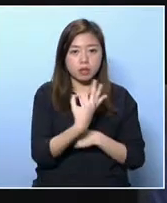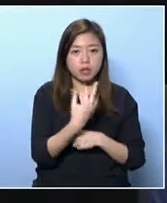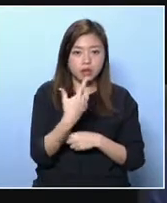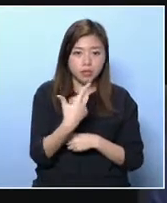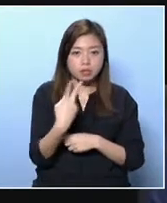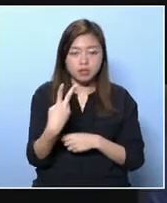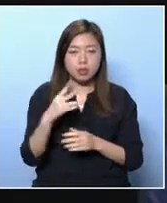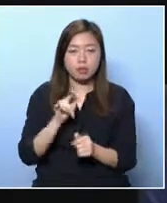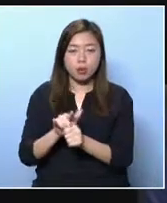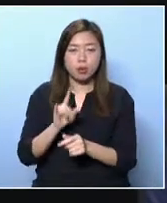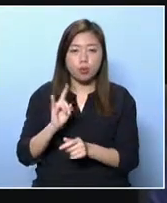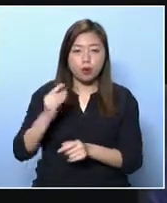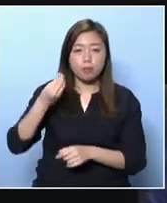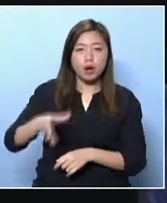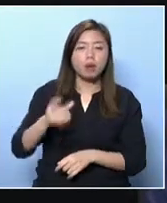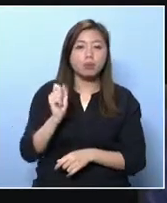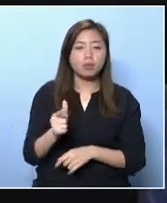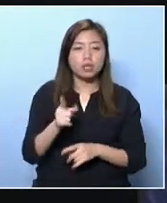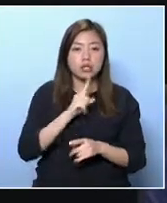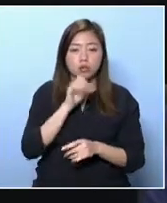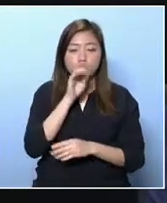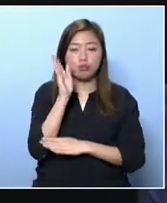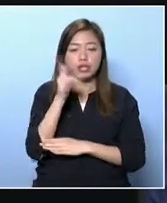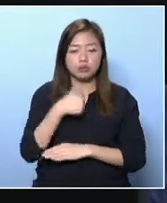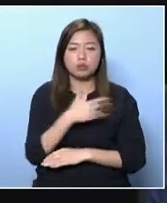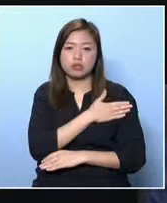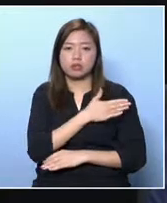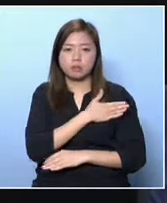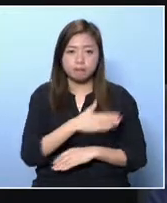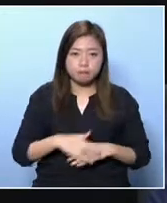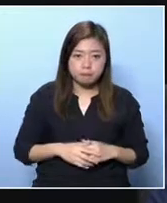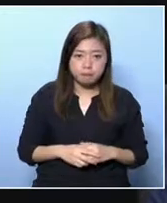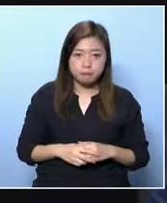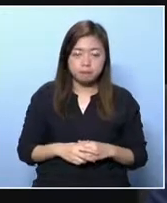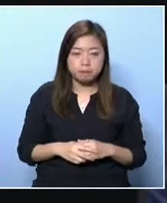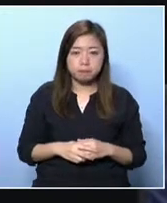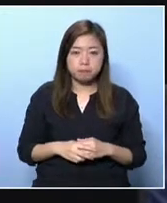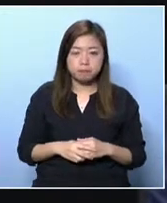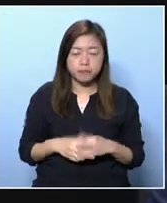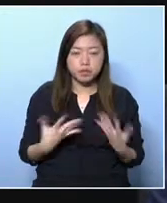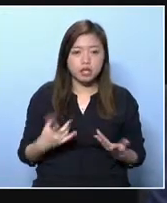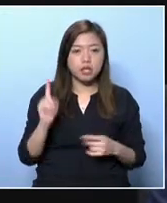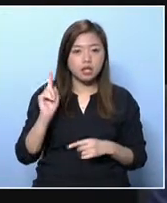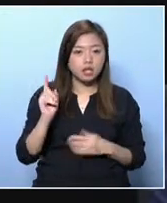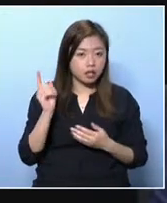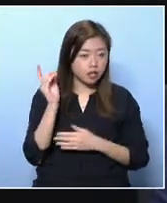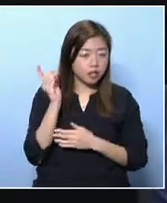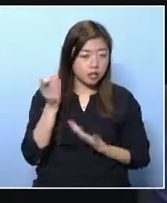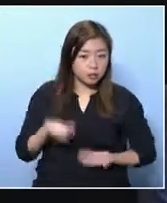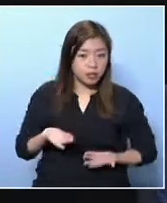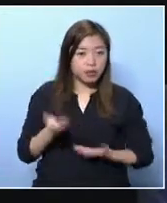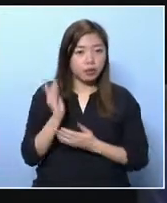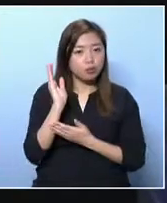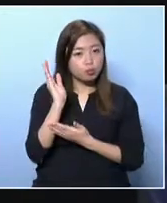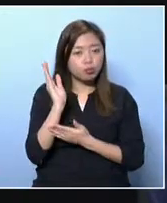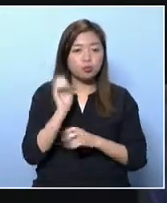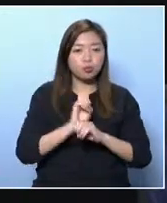are not covered and protected by CAP 382, Electrical Powers and Privileges Ordinance, that